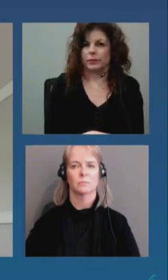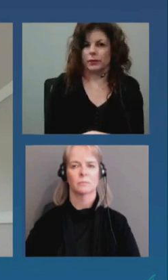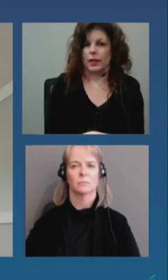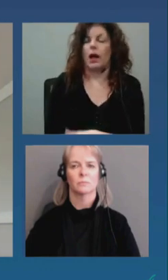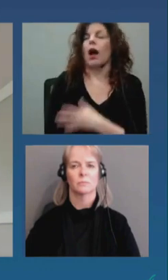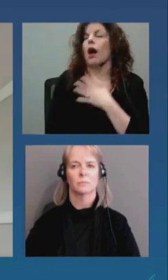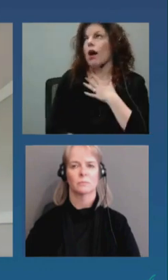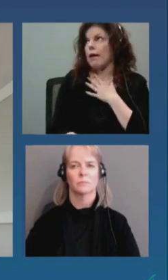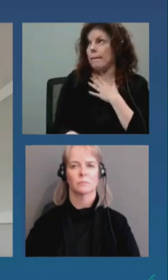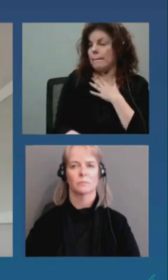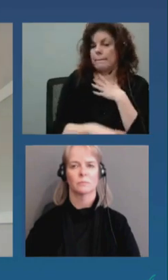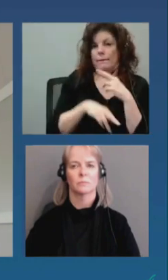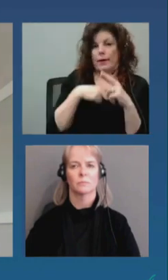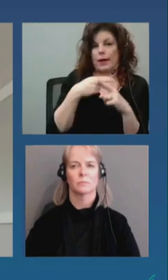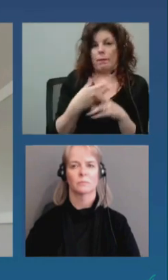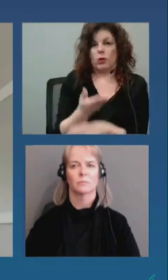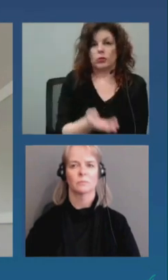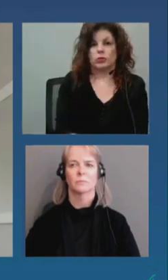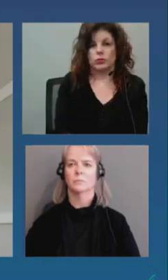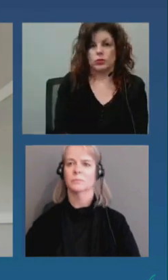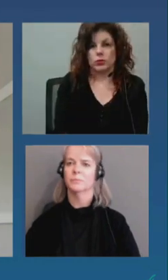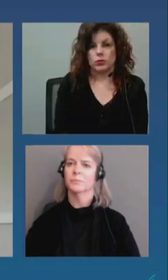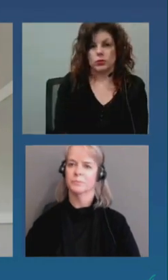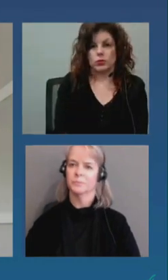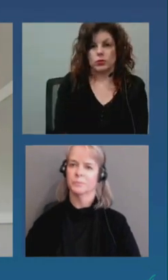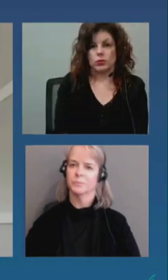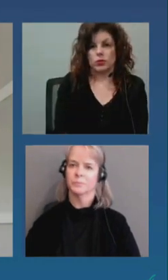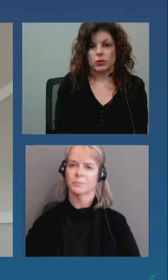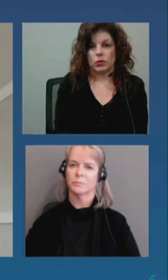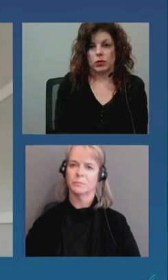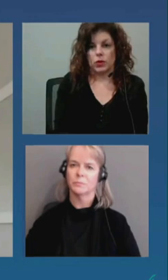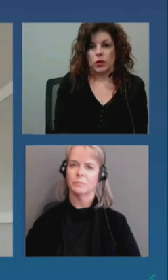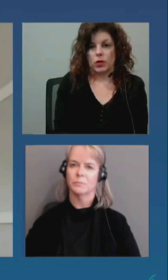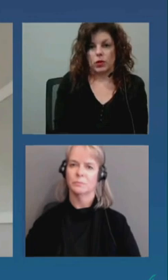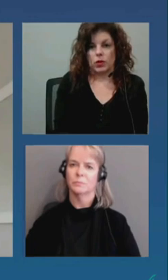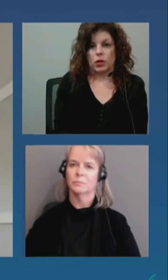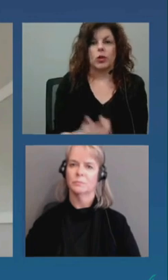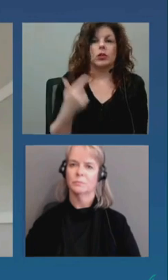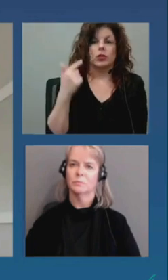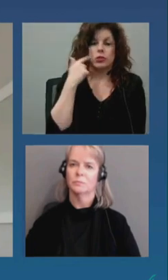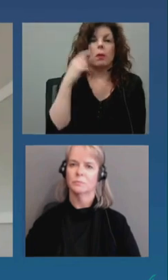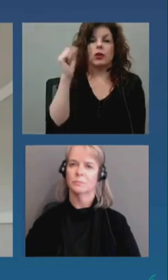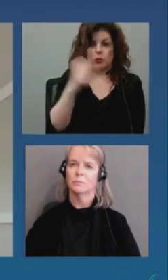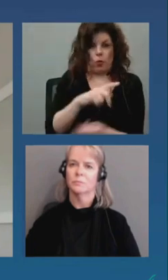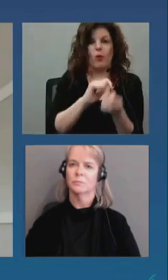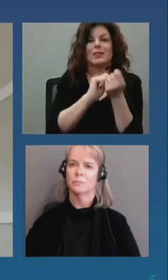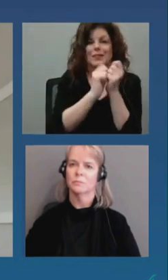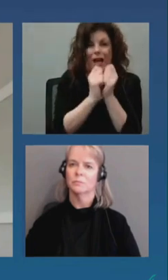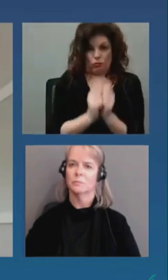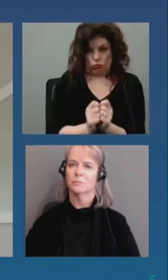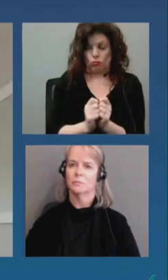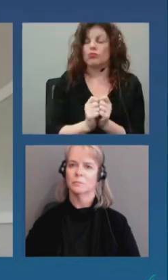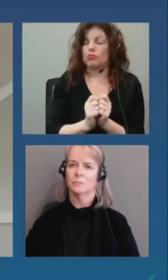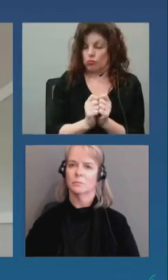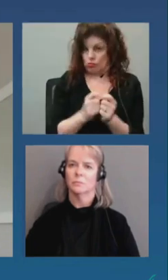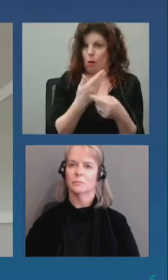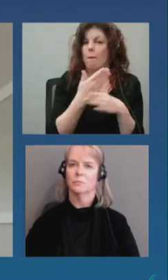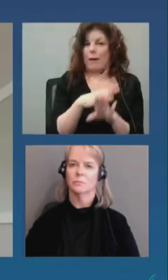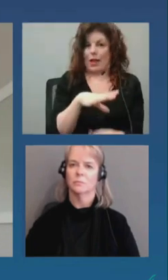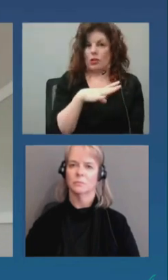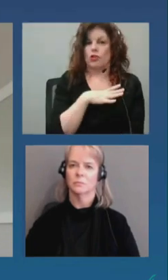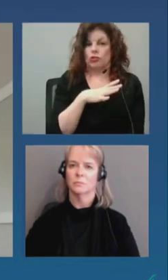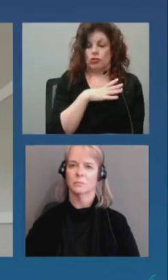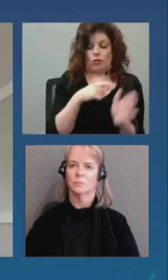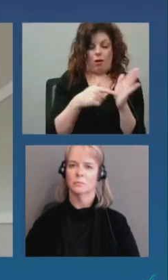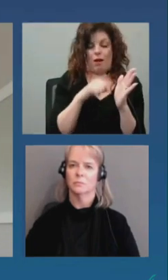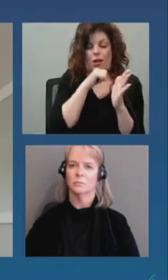Oui, aussi je peux fournir, je pense, une traduction de la direction de